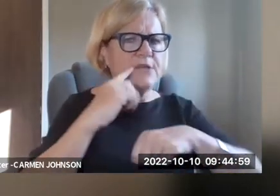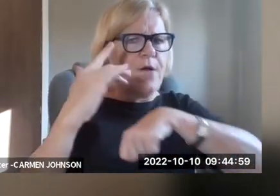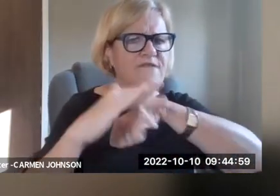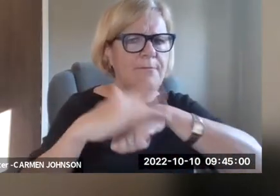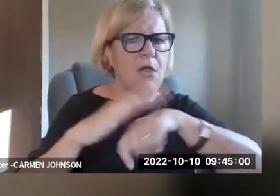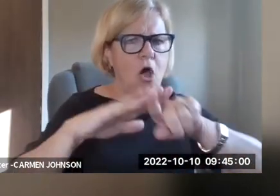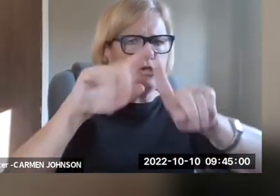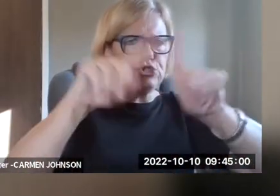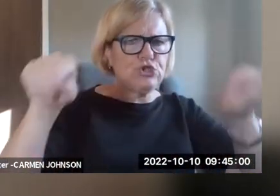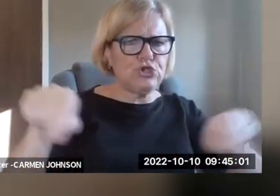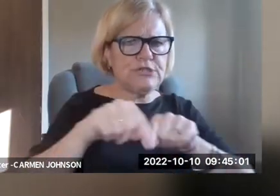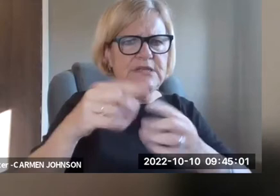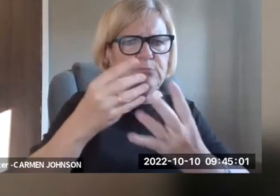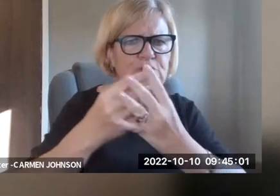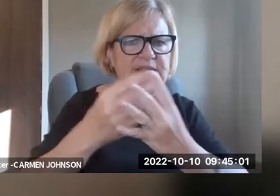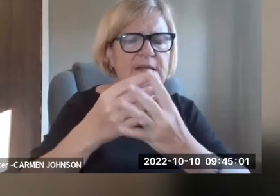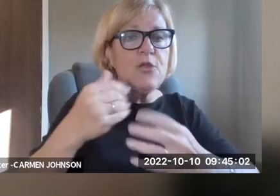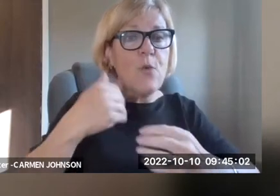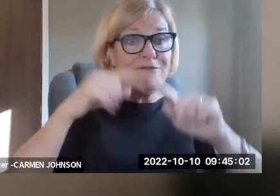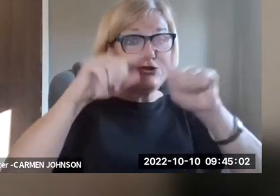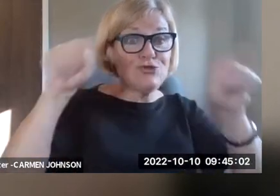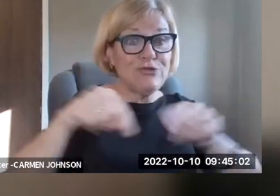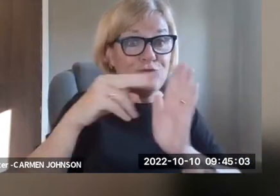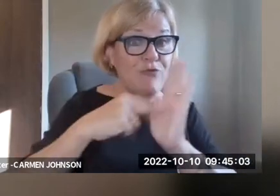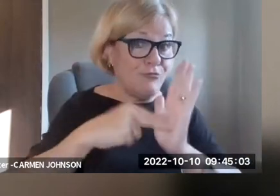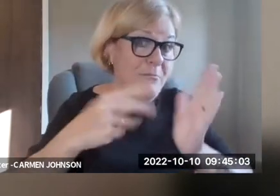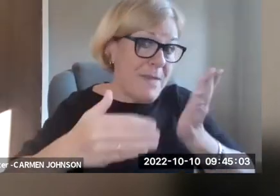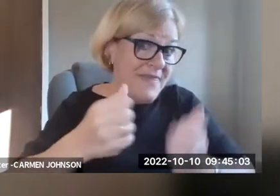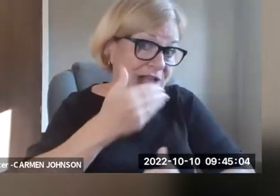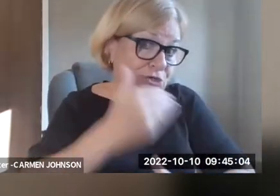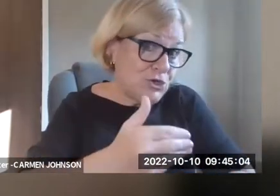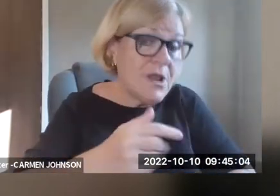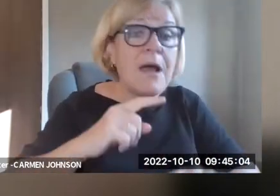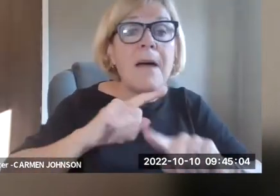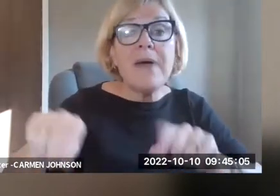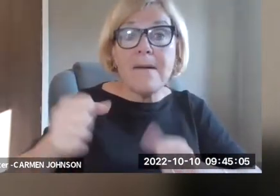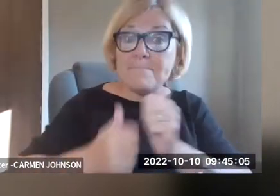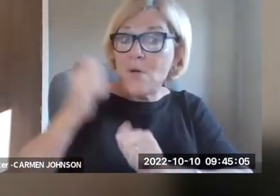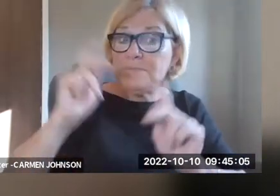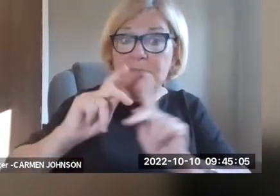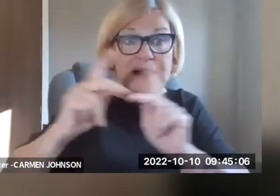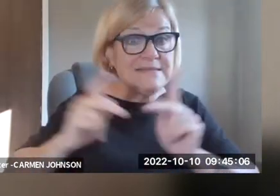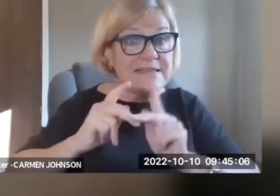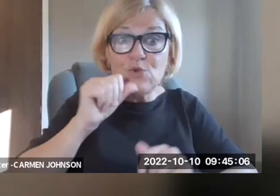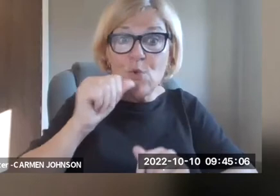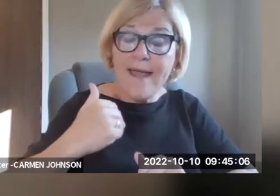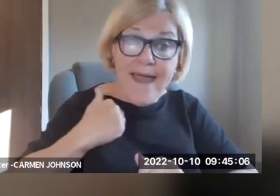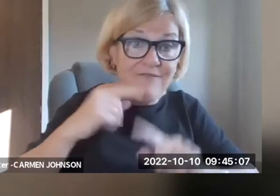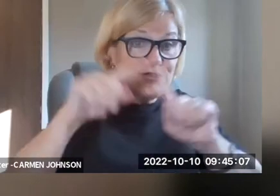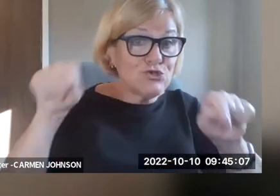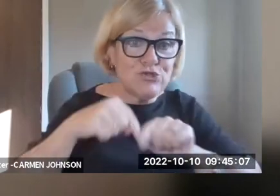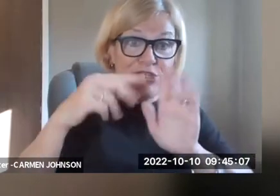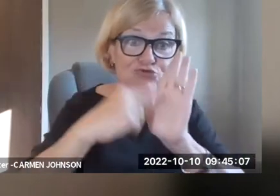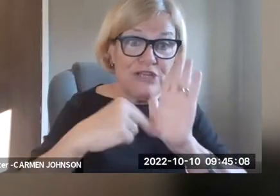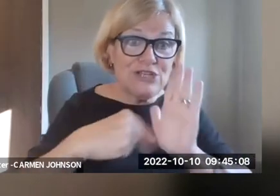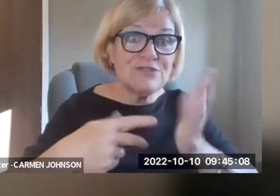actually might even be good because you could end up with things that are available on screen in places that have screen readers.